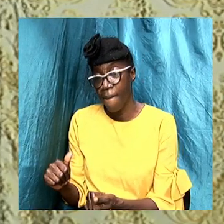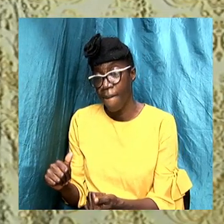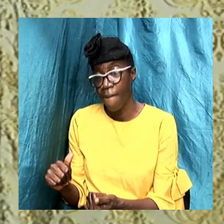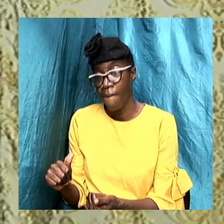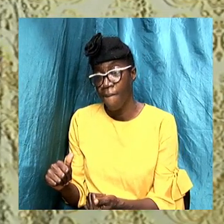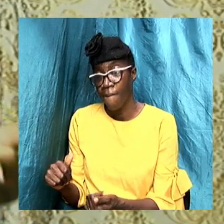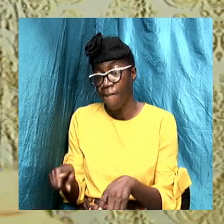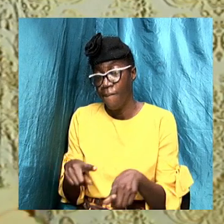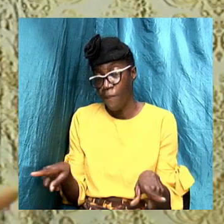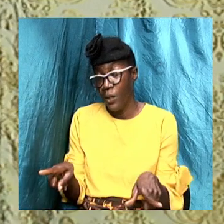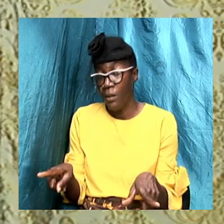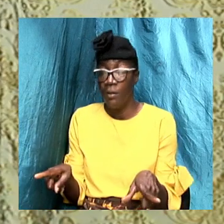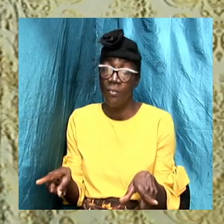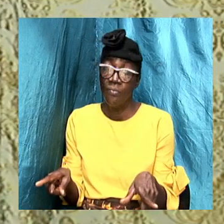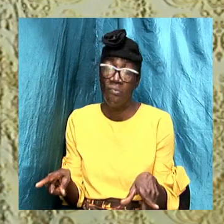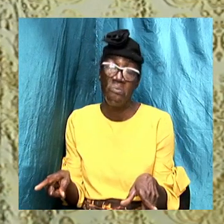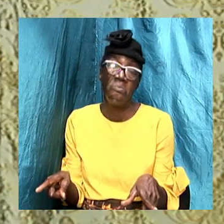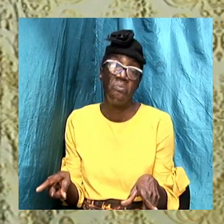but friend